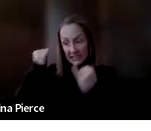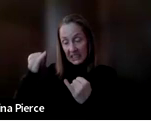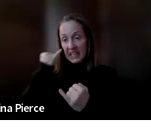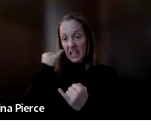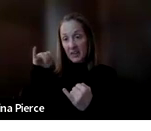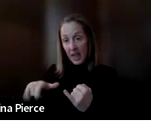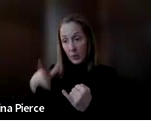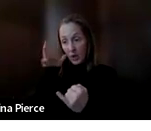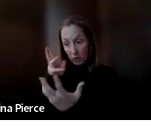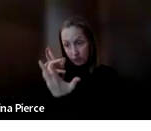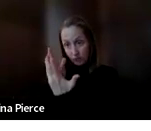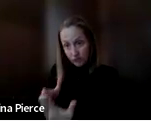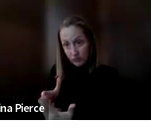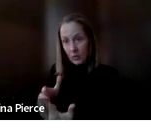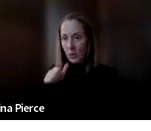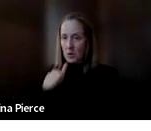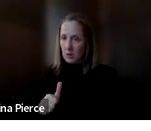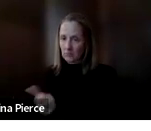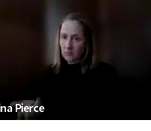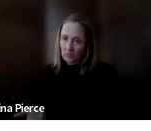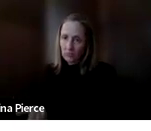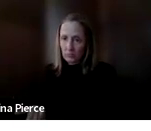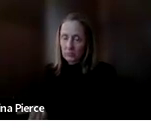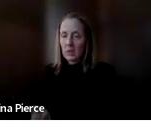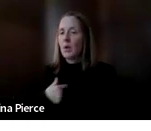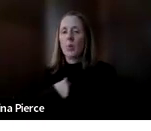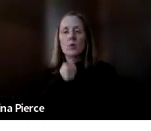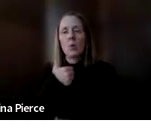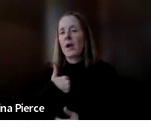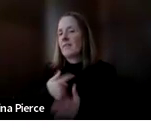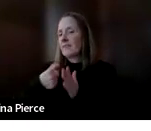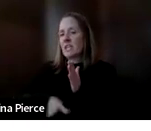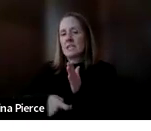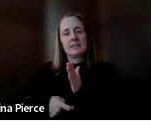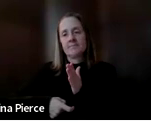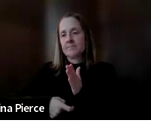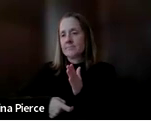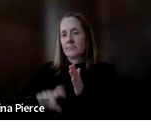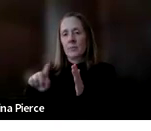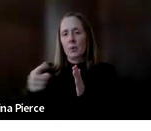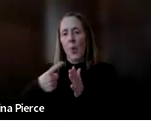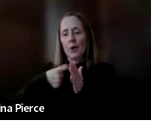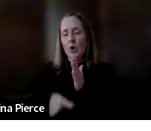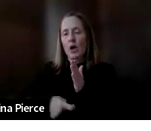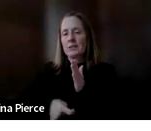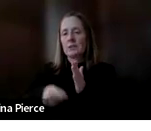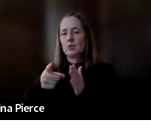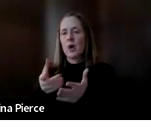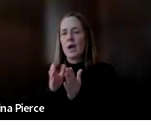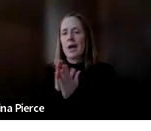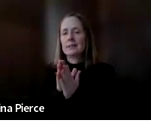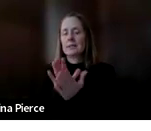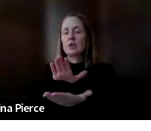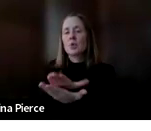tool is working or not. And we do not have a fee for our loans. The only cost associated is we do ask that schools